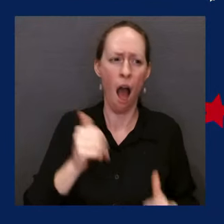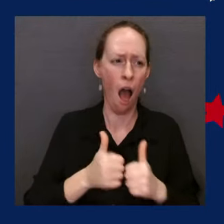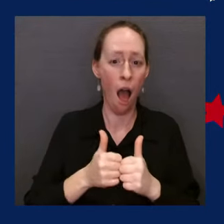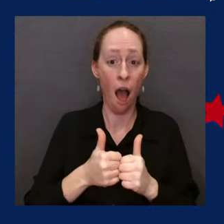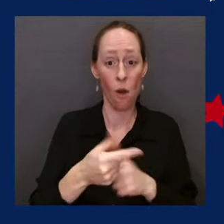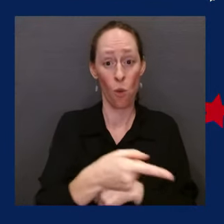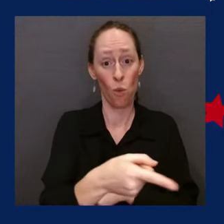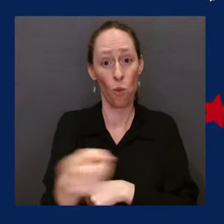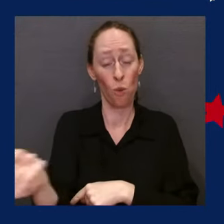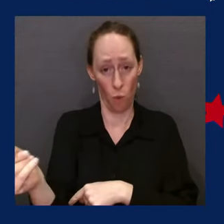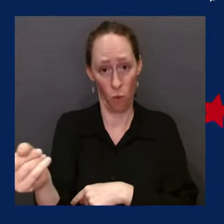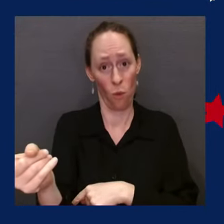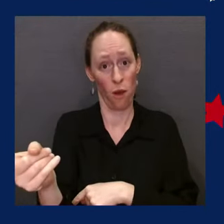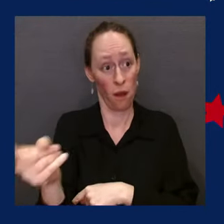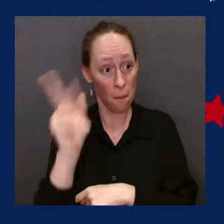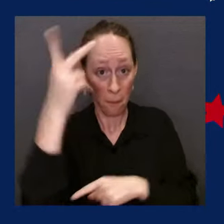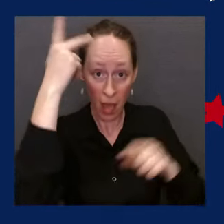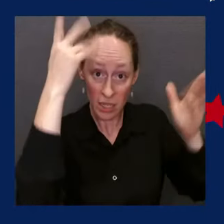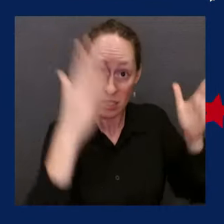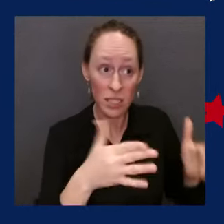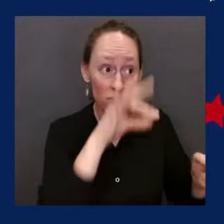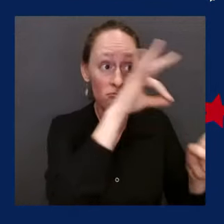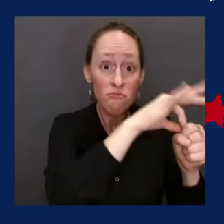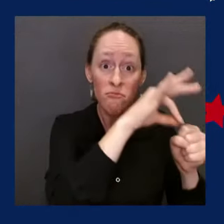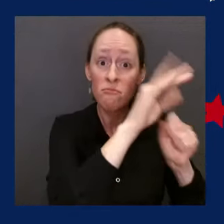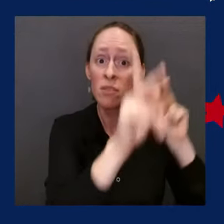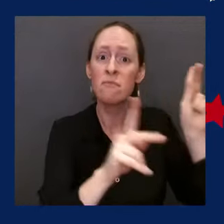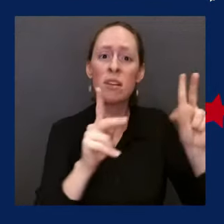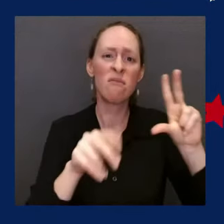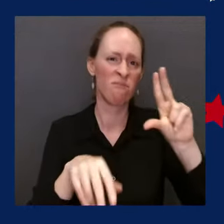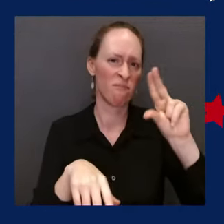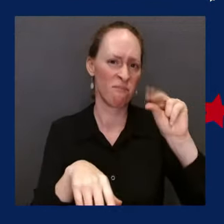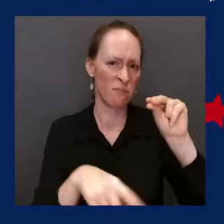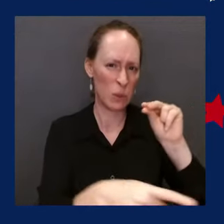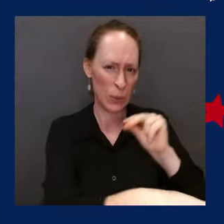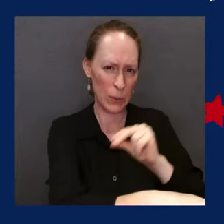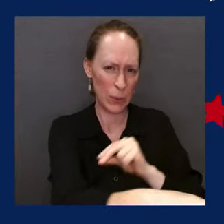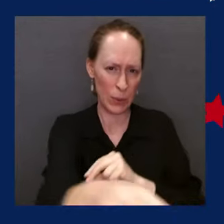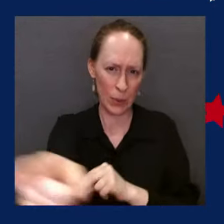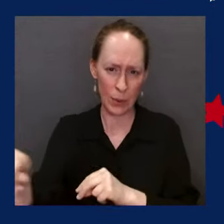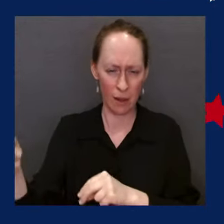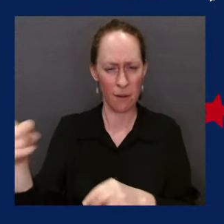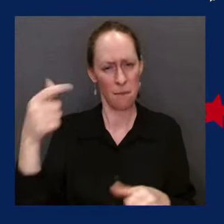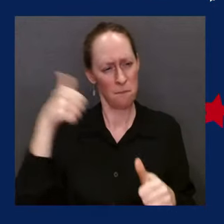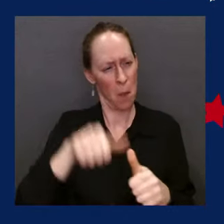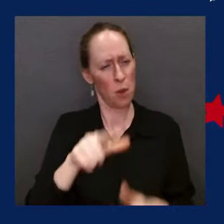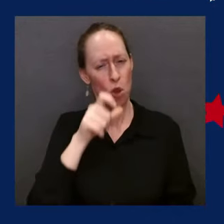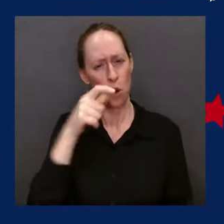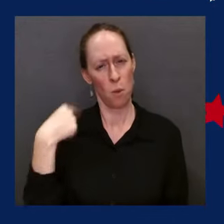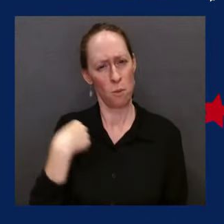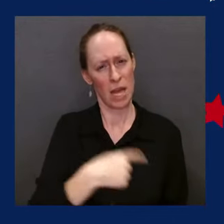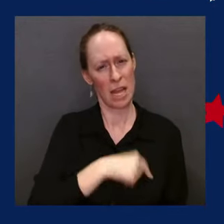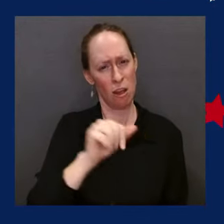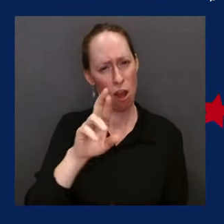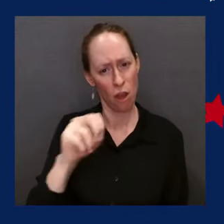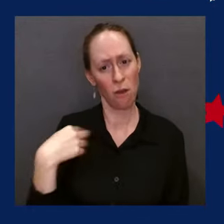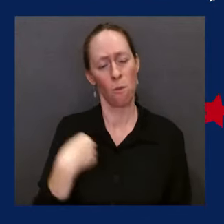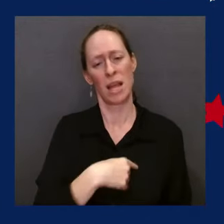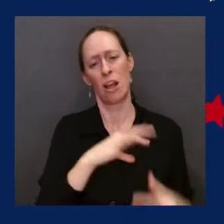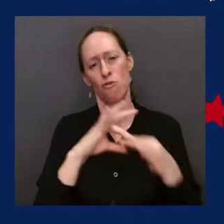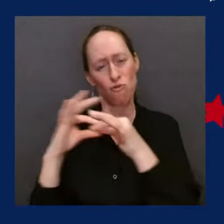have to remember who we are. We are the United States of America, and there's nothing, nothing beyond our capacity if we work together.